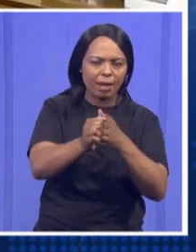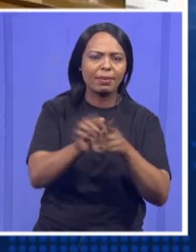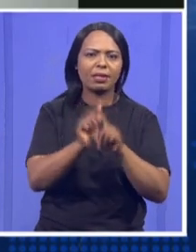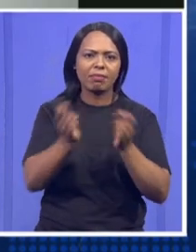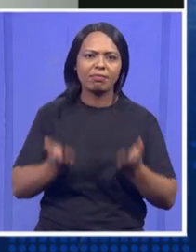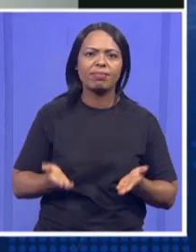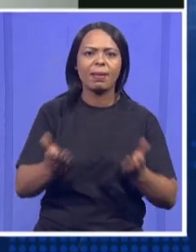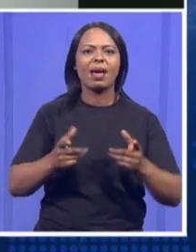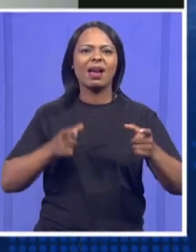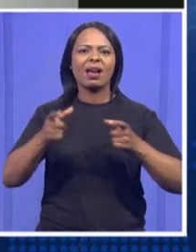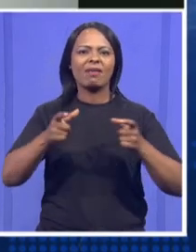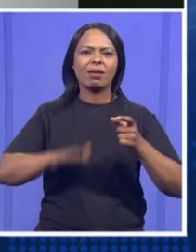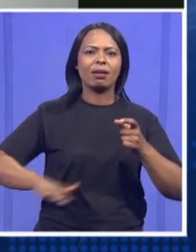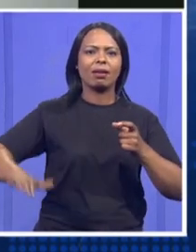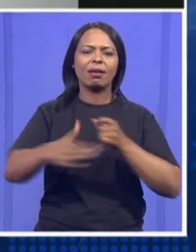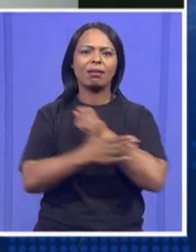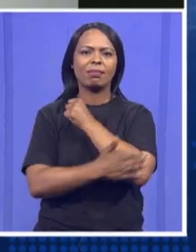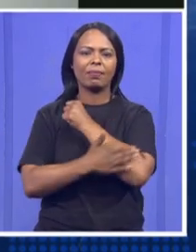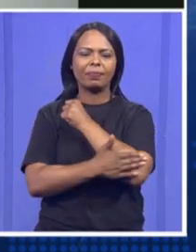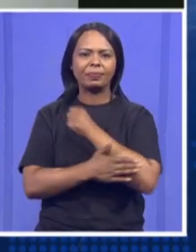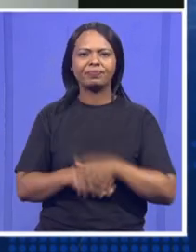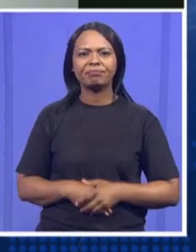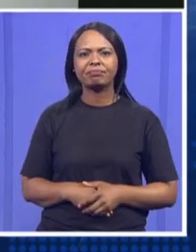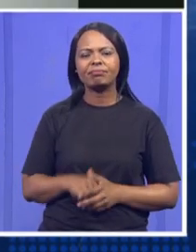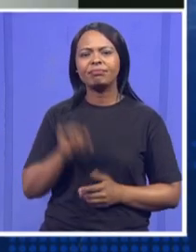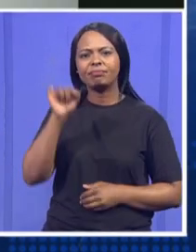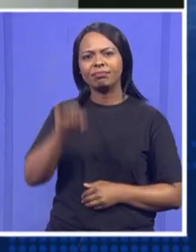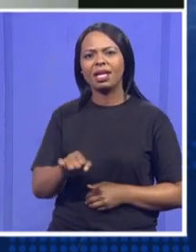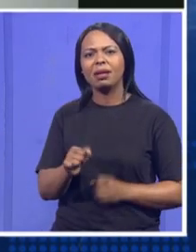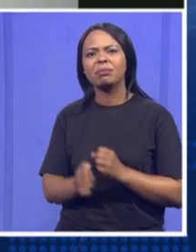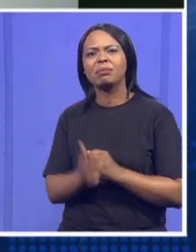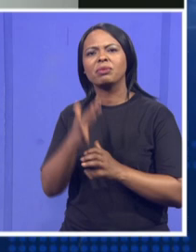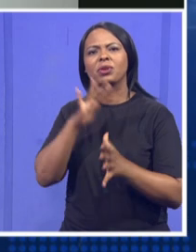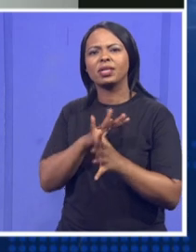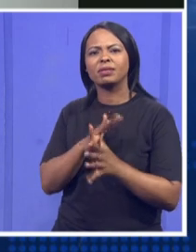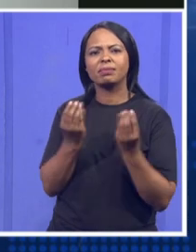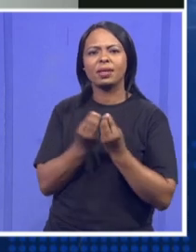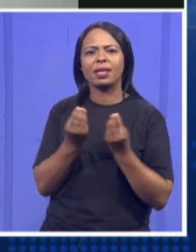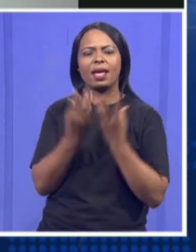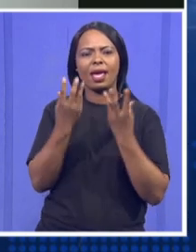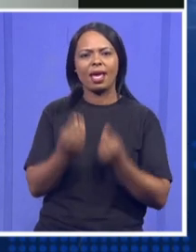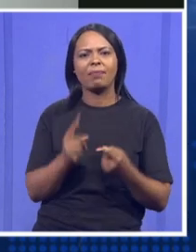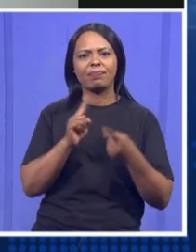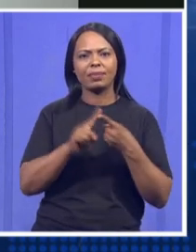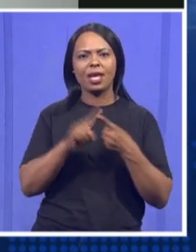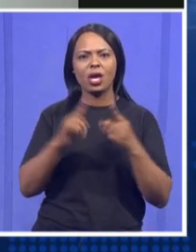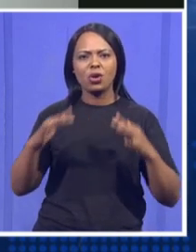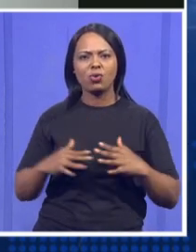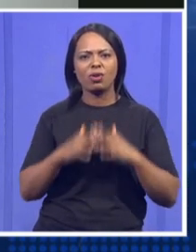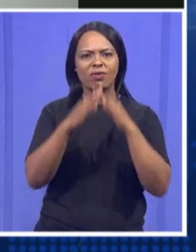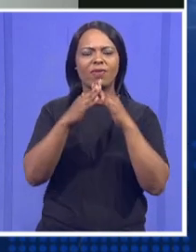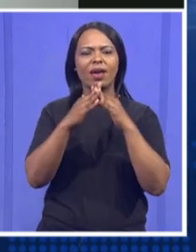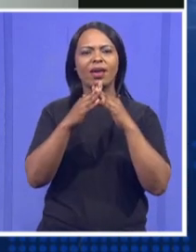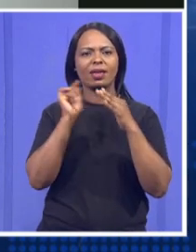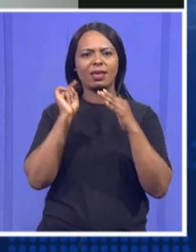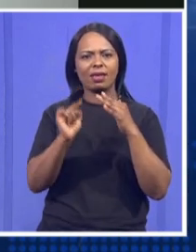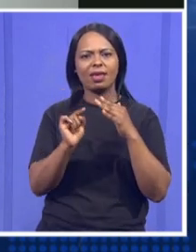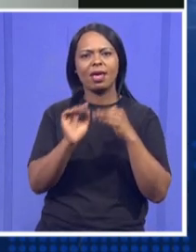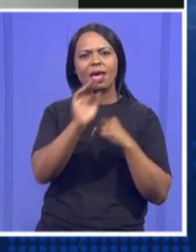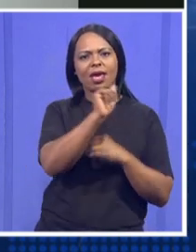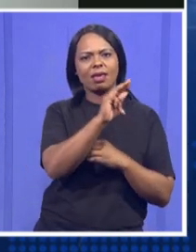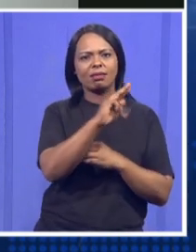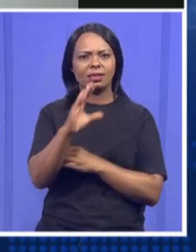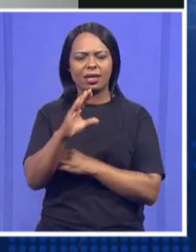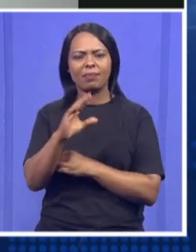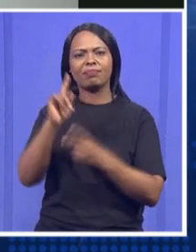There's two parallel prerogatives at the same time. On the one hand, it's unifying the African National Congress. on the other